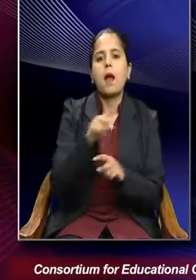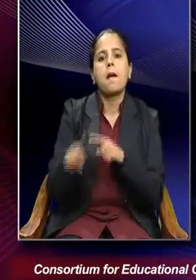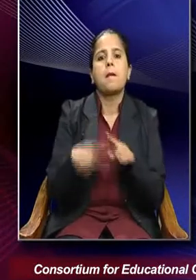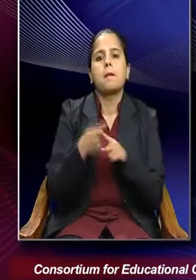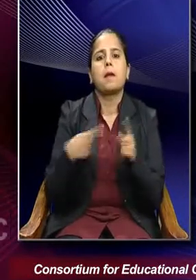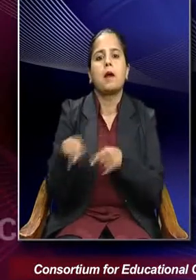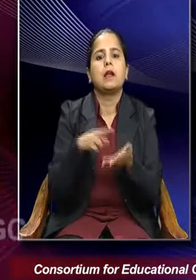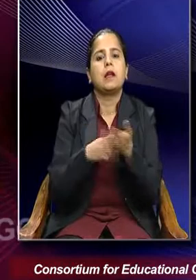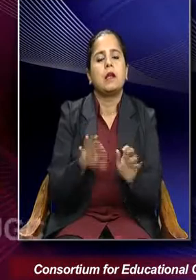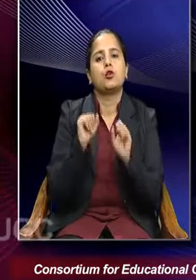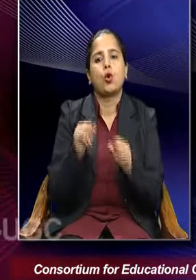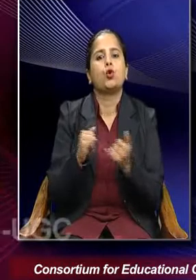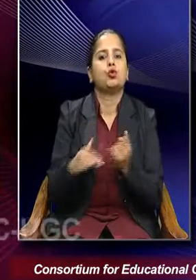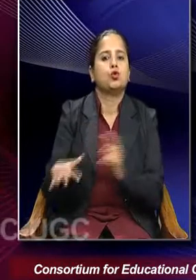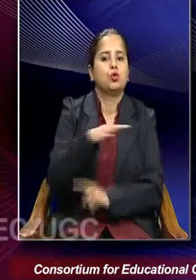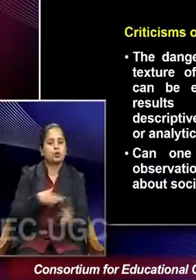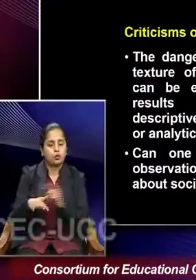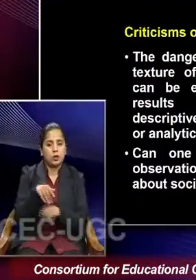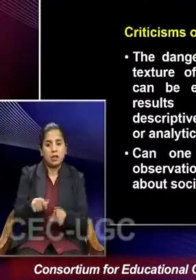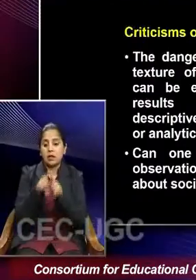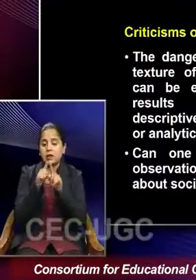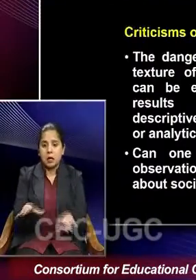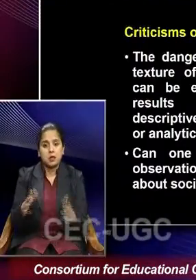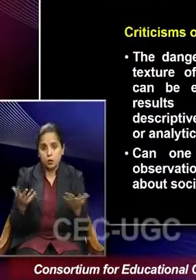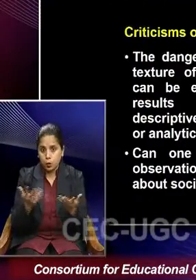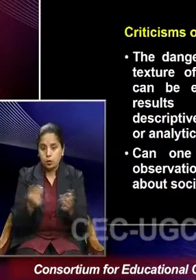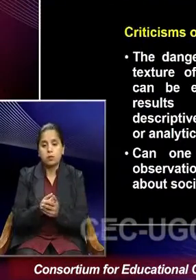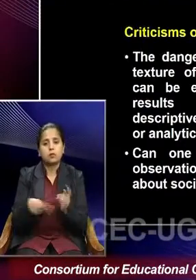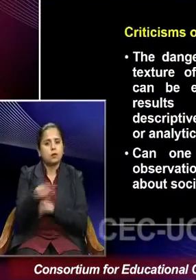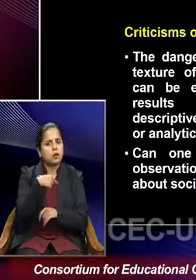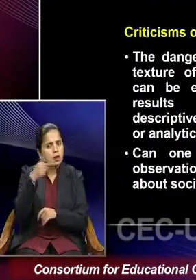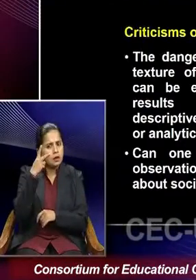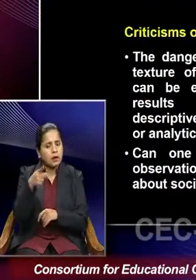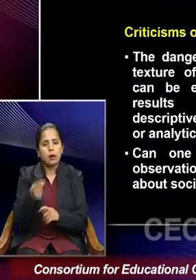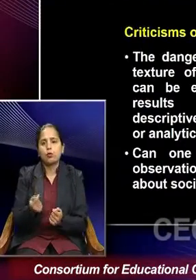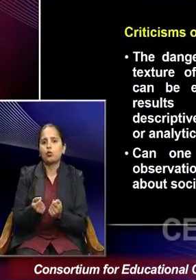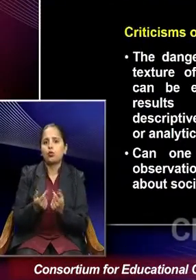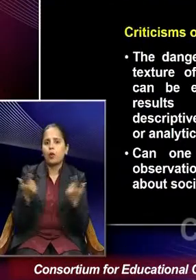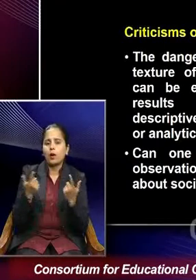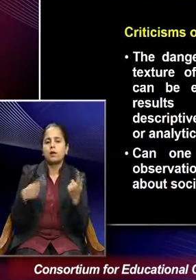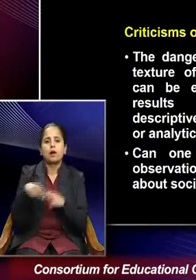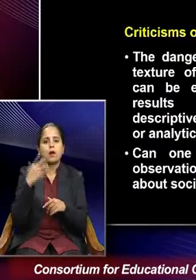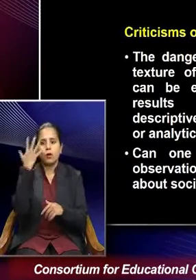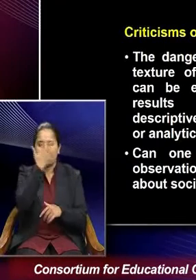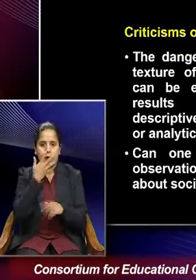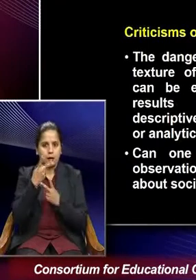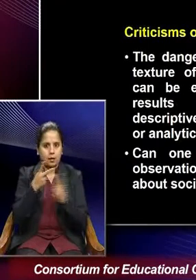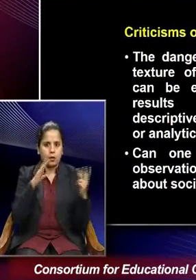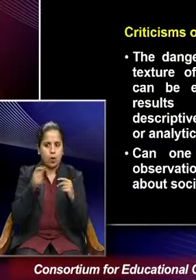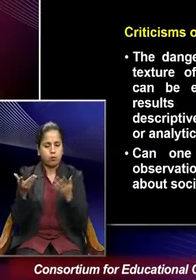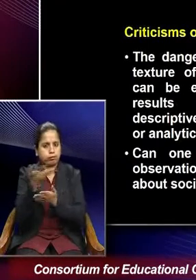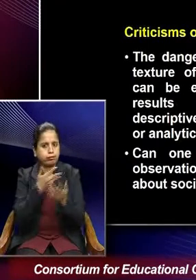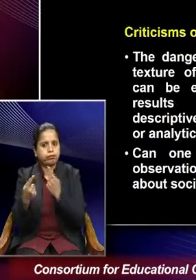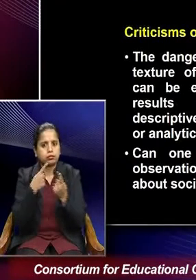nature of society. The danger is that it is kind of rich. Every face to face interaction